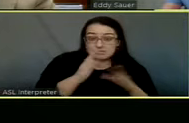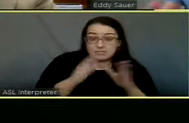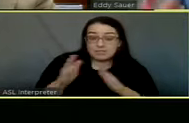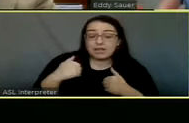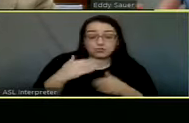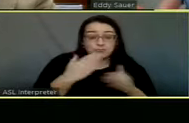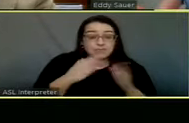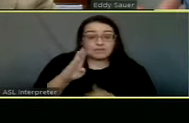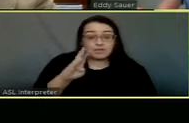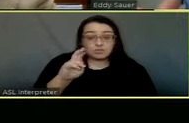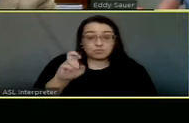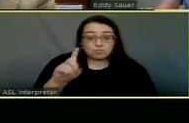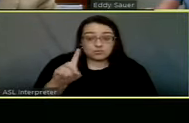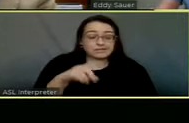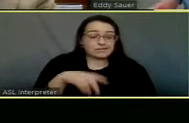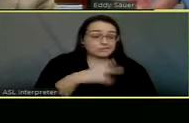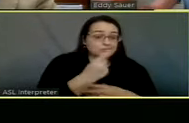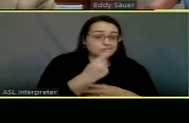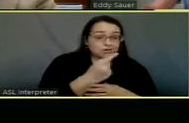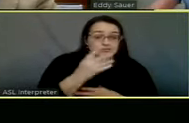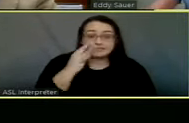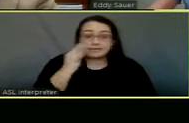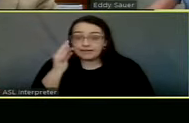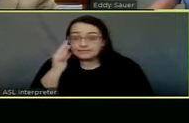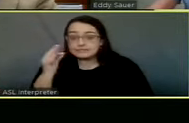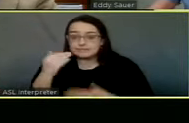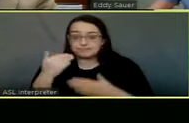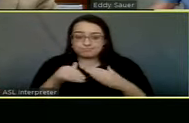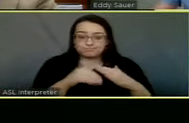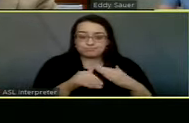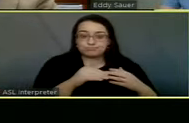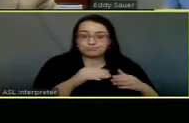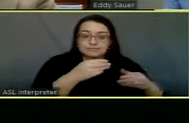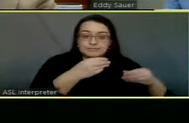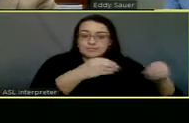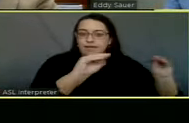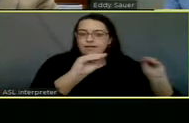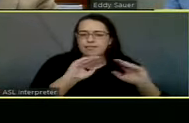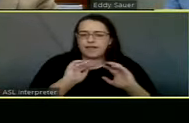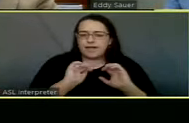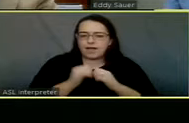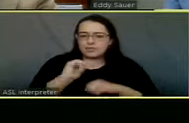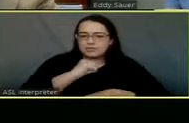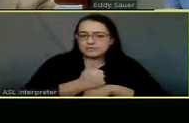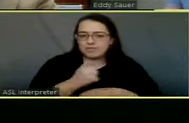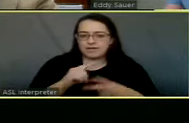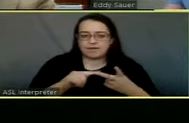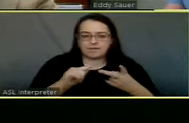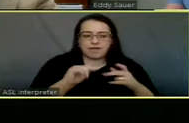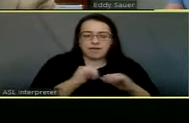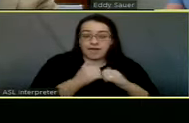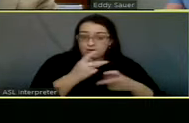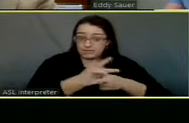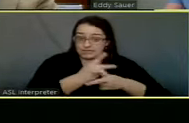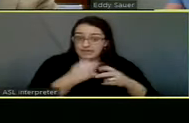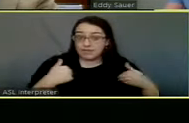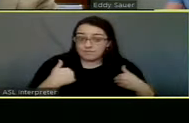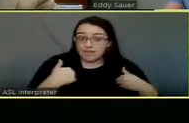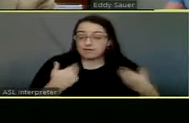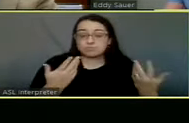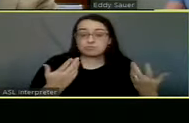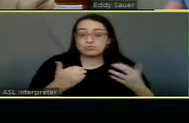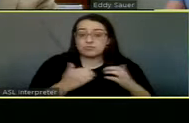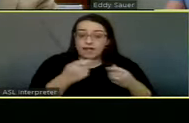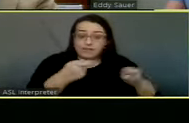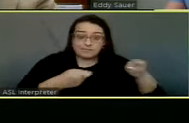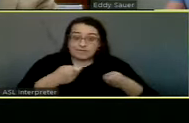or cats, do you have a business plan? How are you going to set this up? How are you going to take care of the animals? And, uh, so I